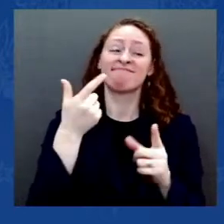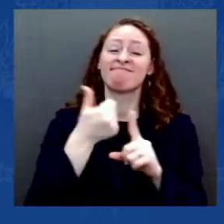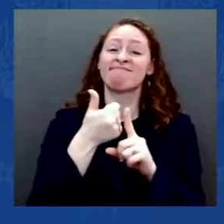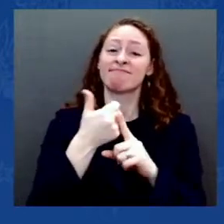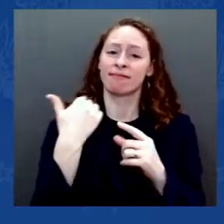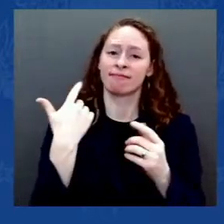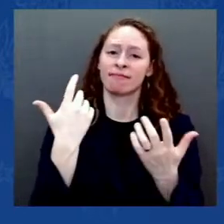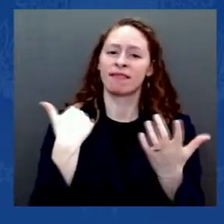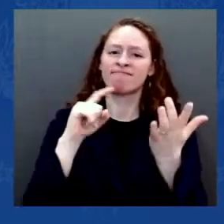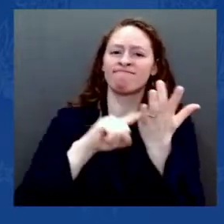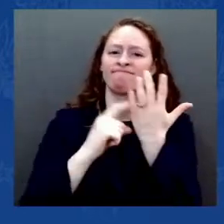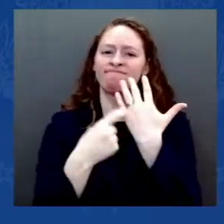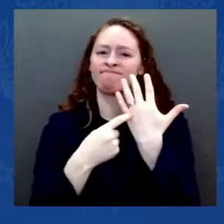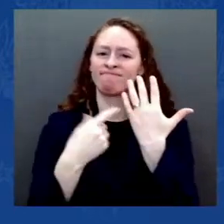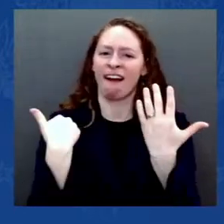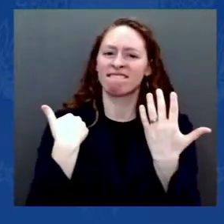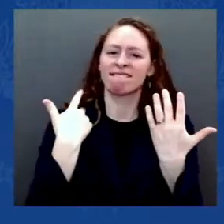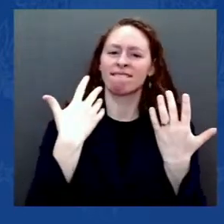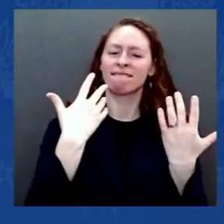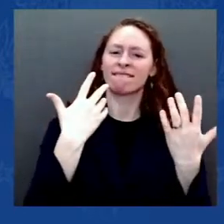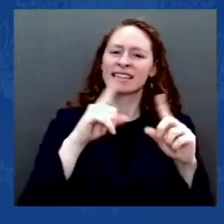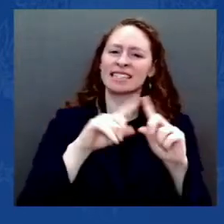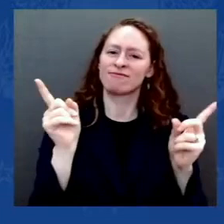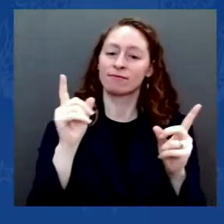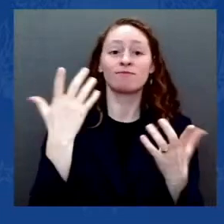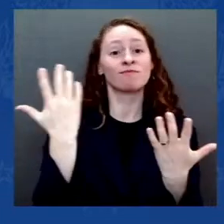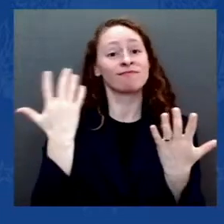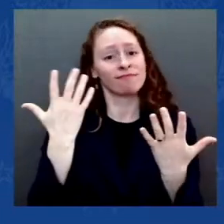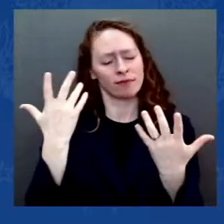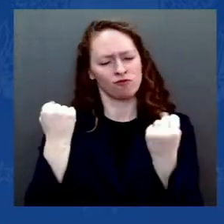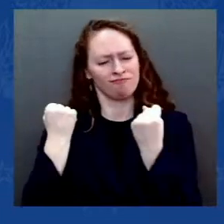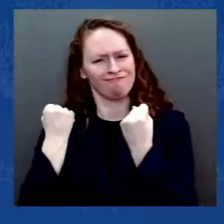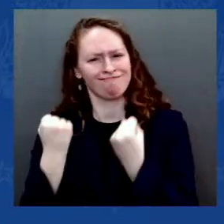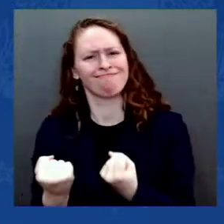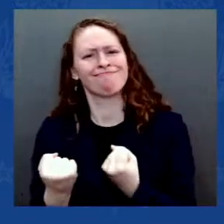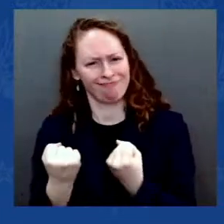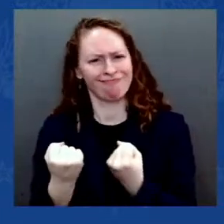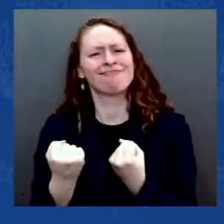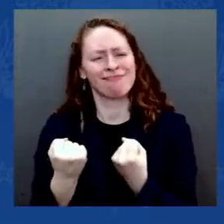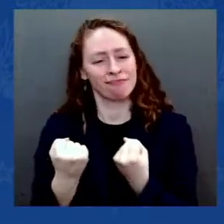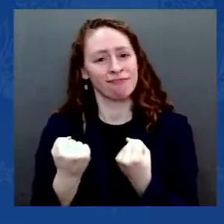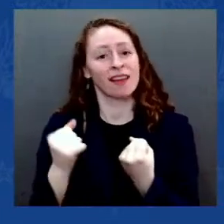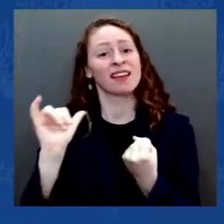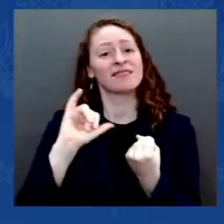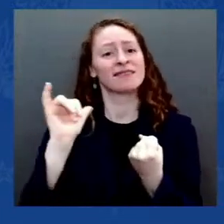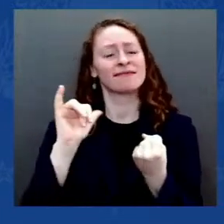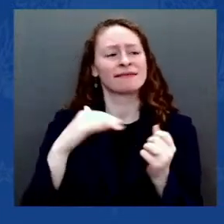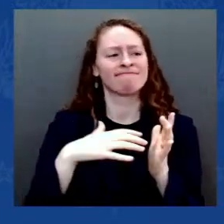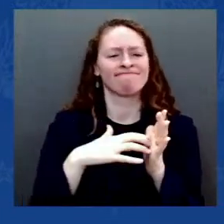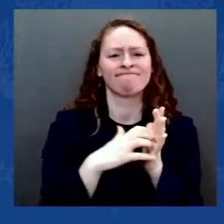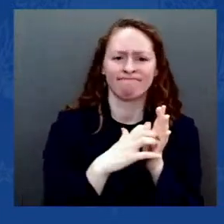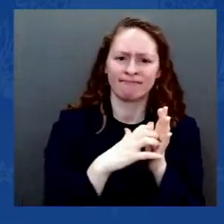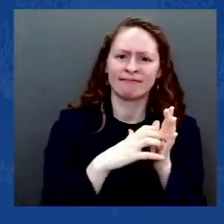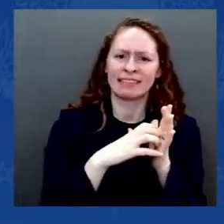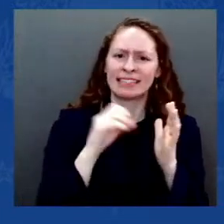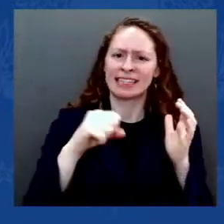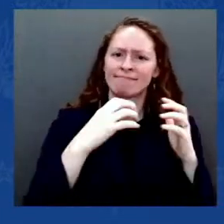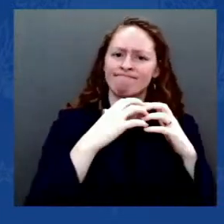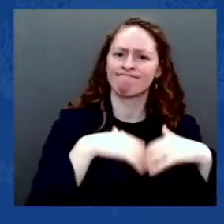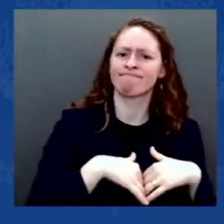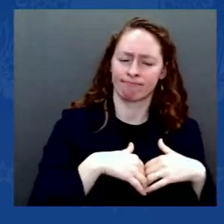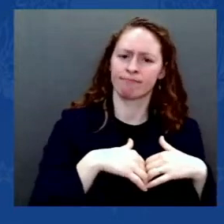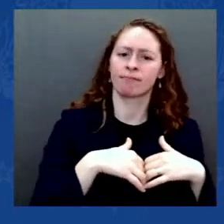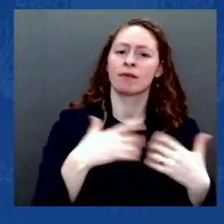of democracy is the rule of law. The strength of democracy is the principle